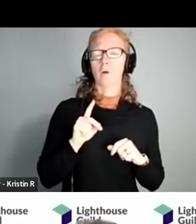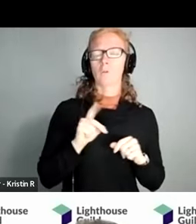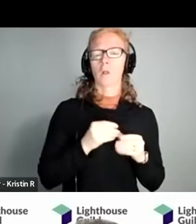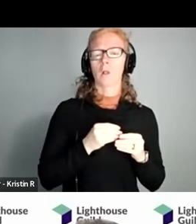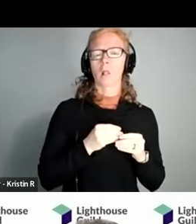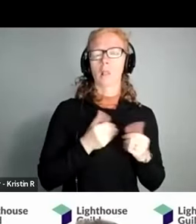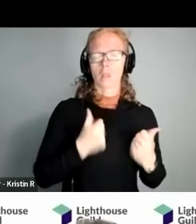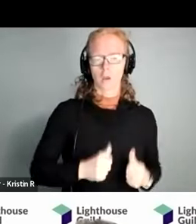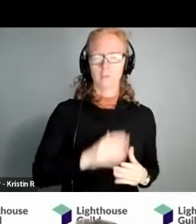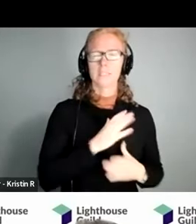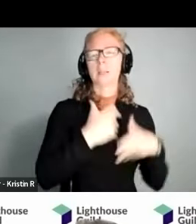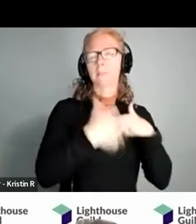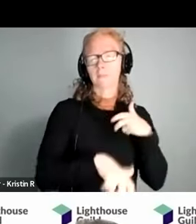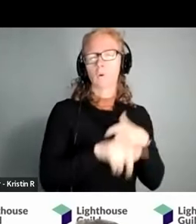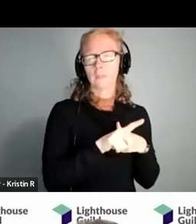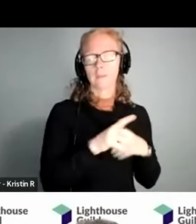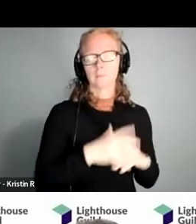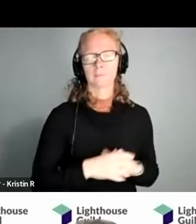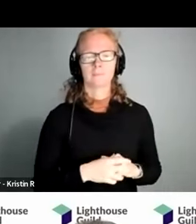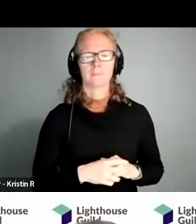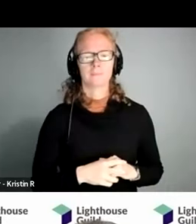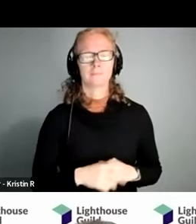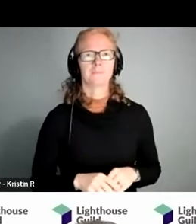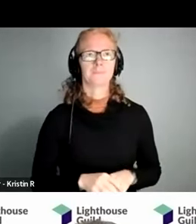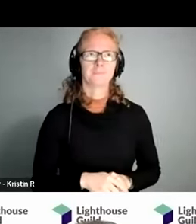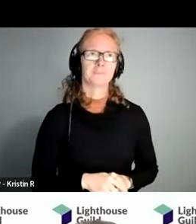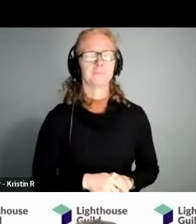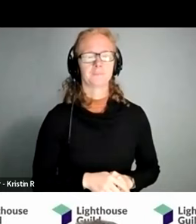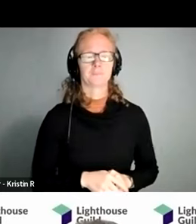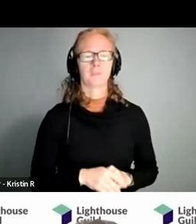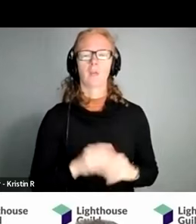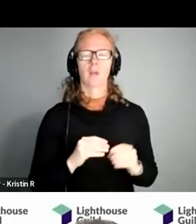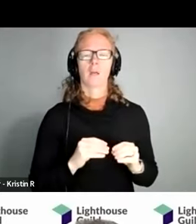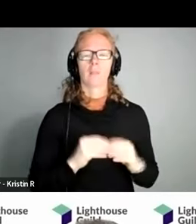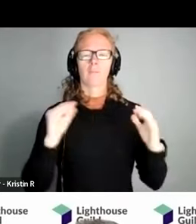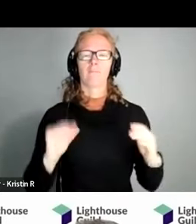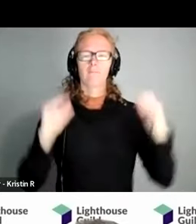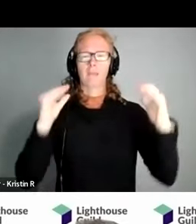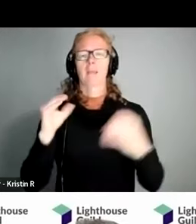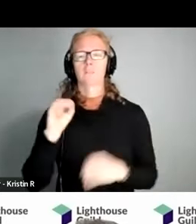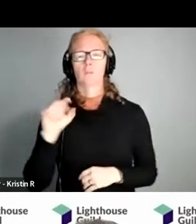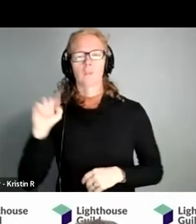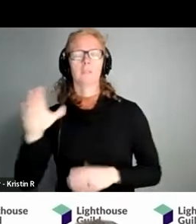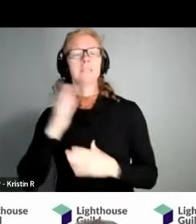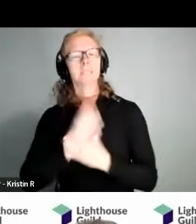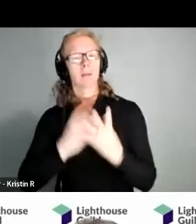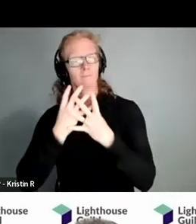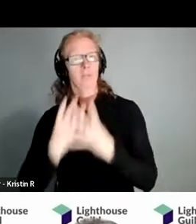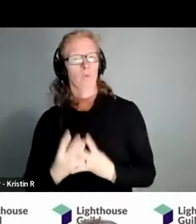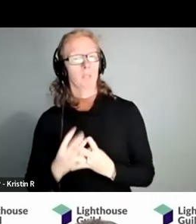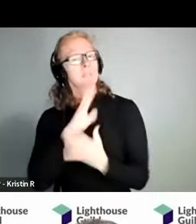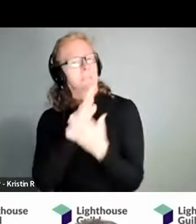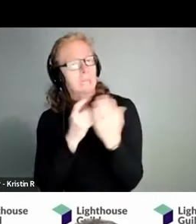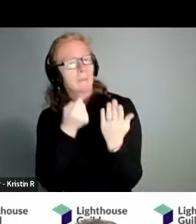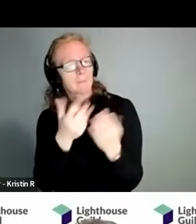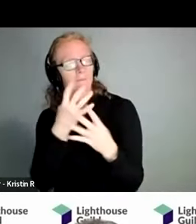noticing some difficulty um you know the more advanced over the counter which will do some filtering of background noise